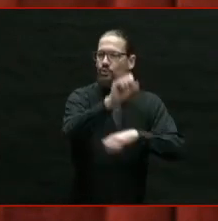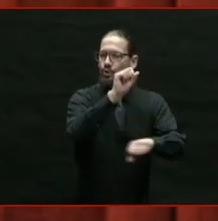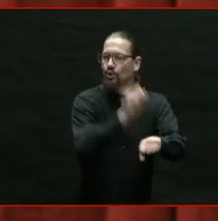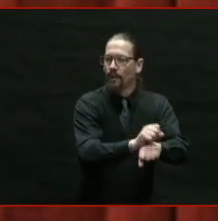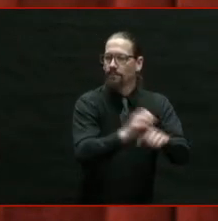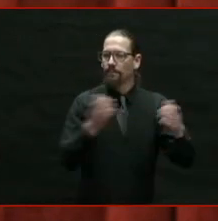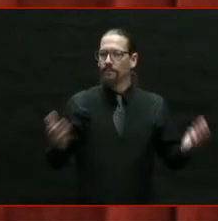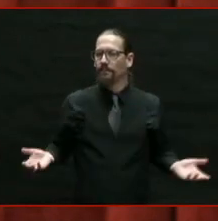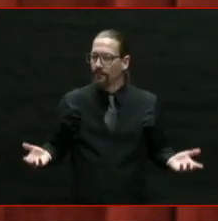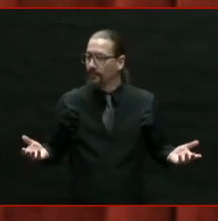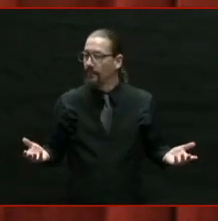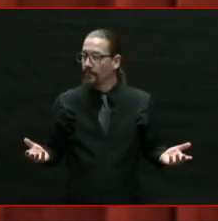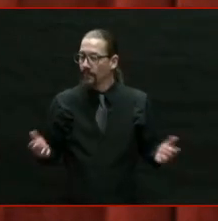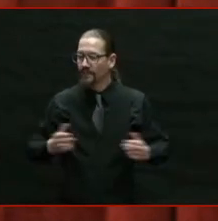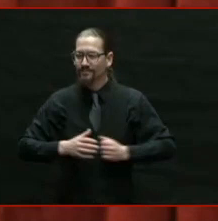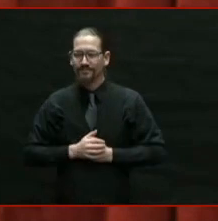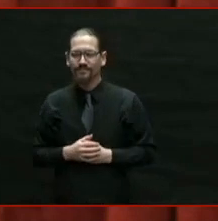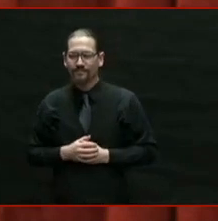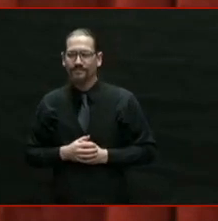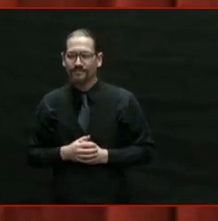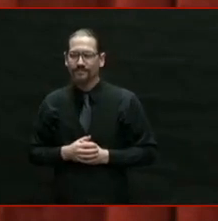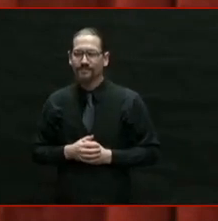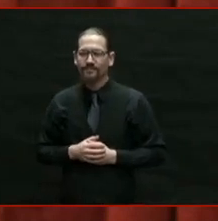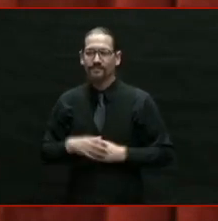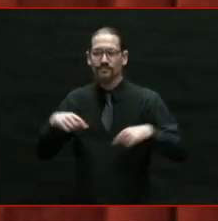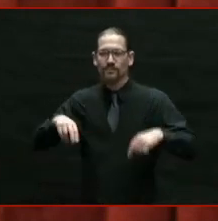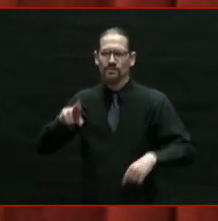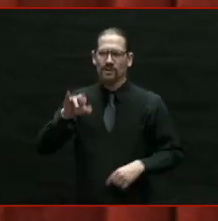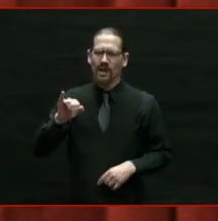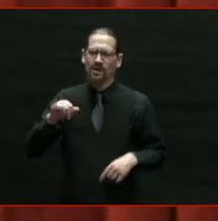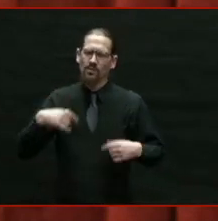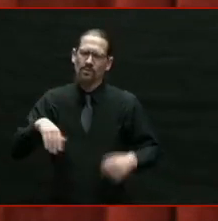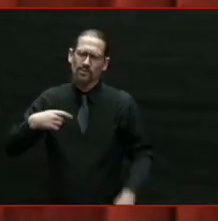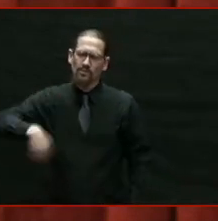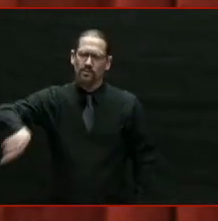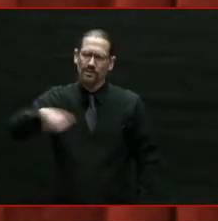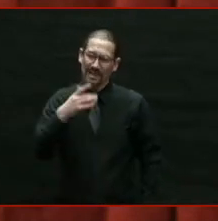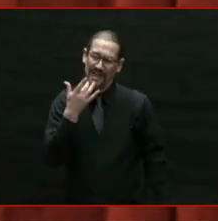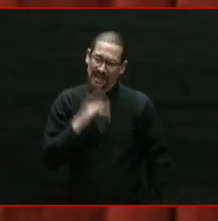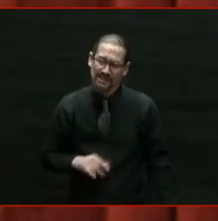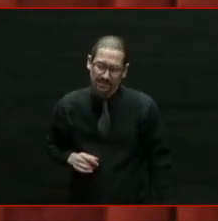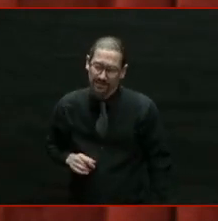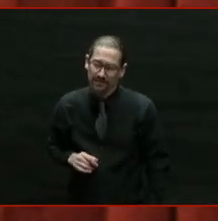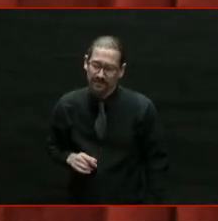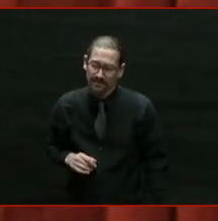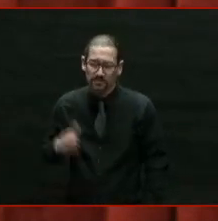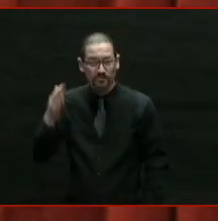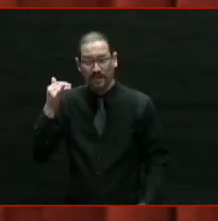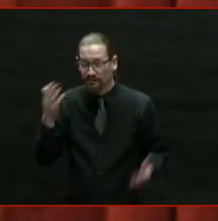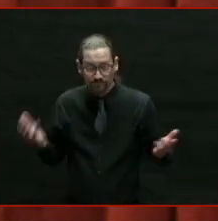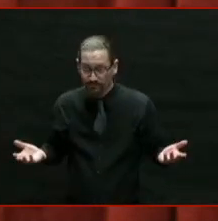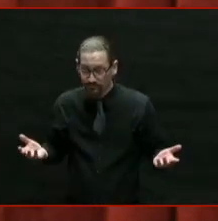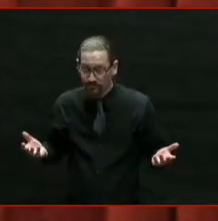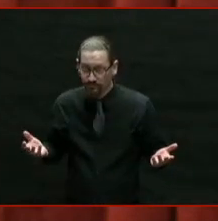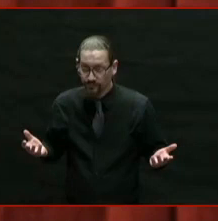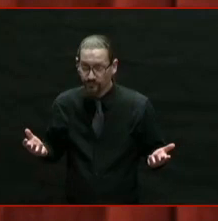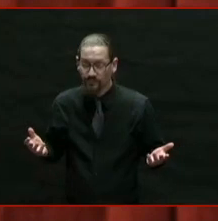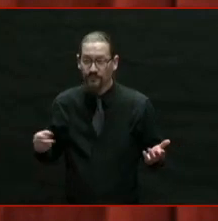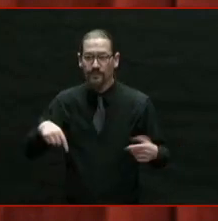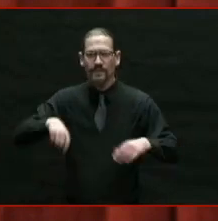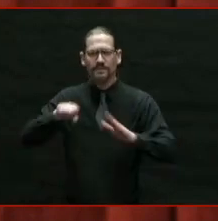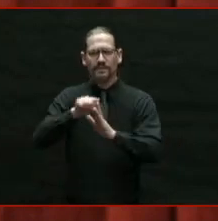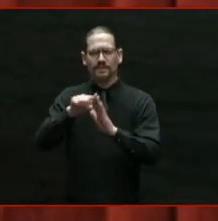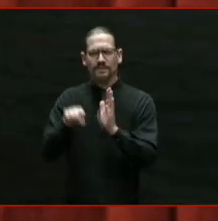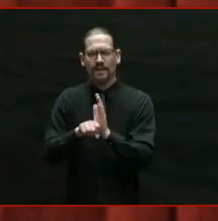We're very lucky in Rhode Island because we get to live in a state that was